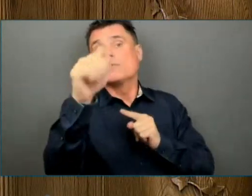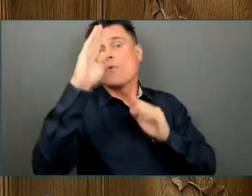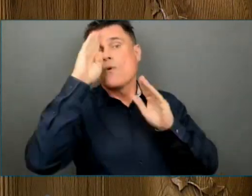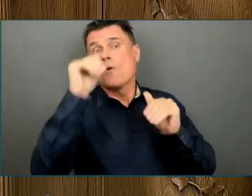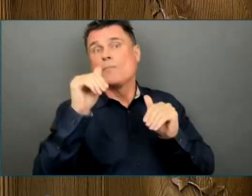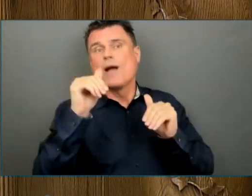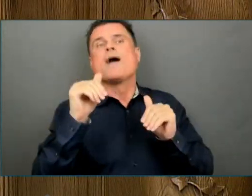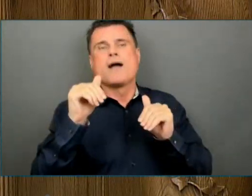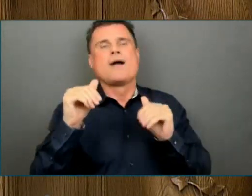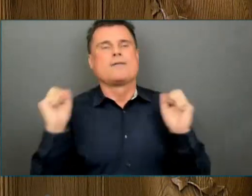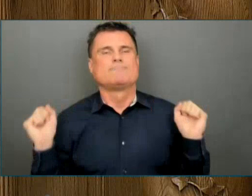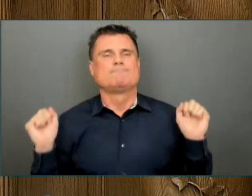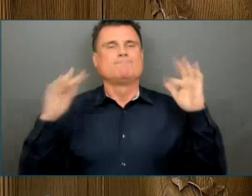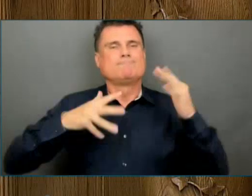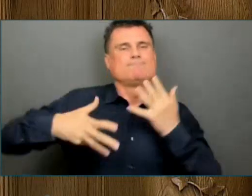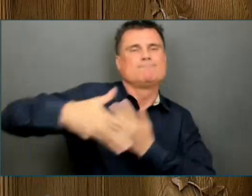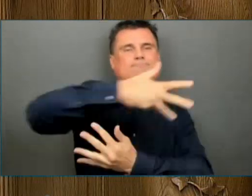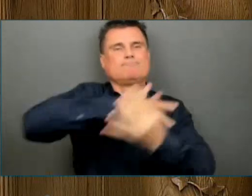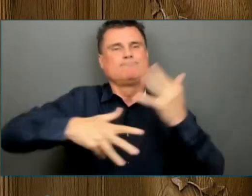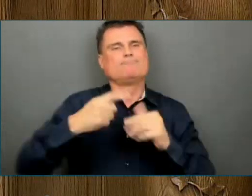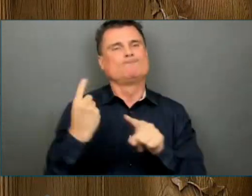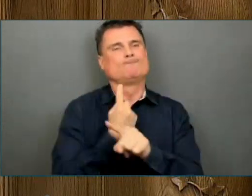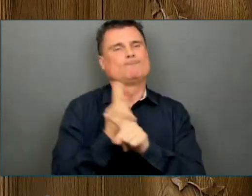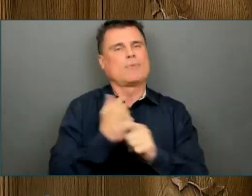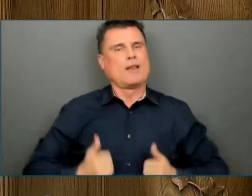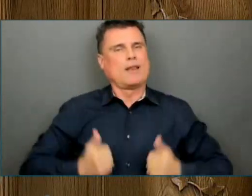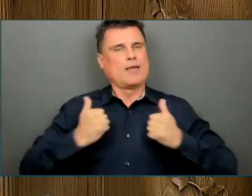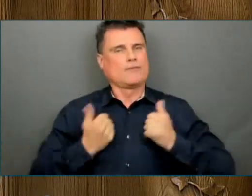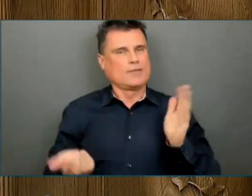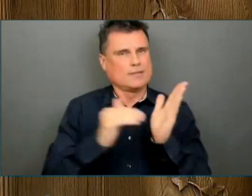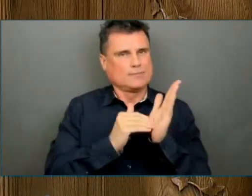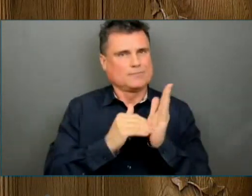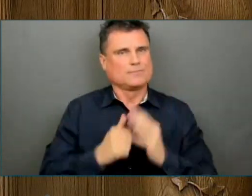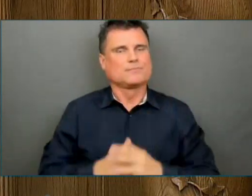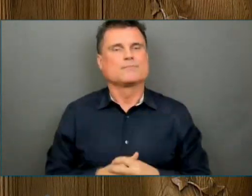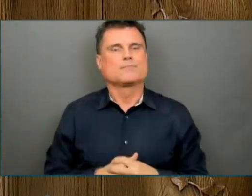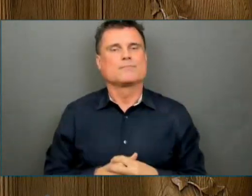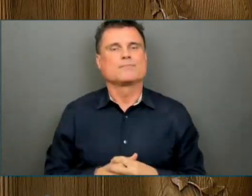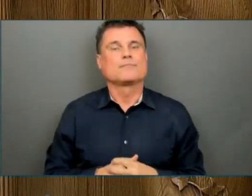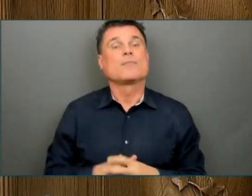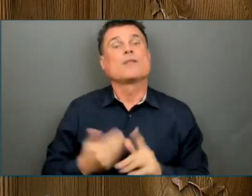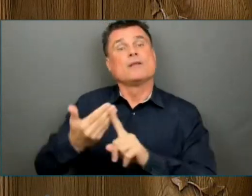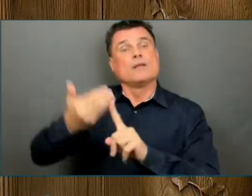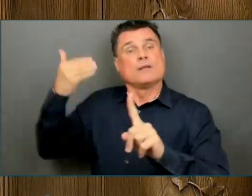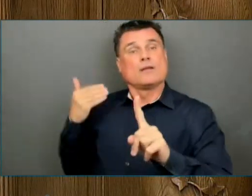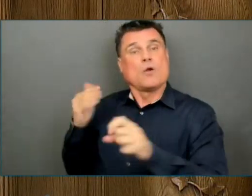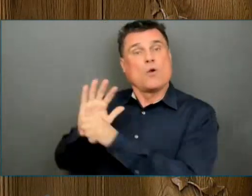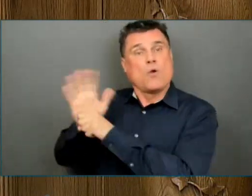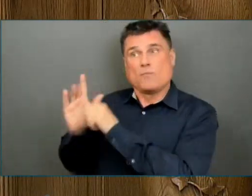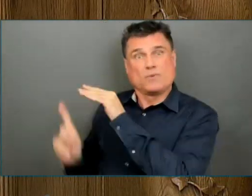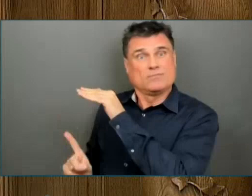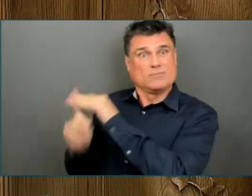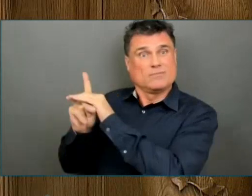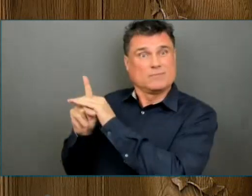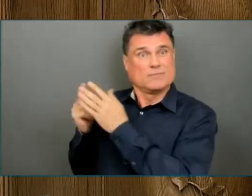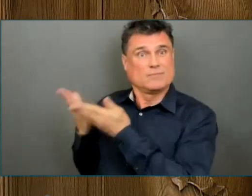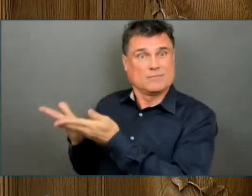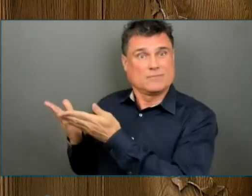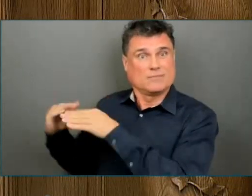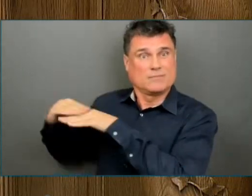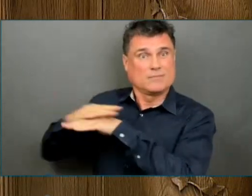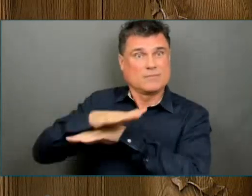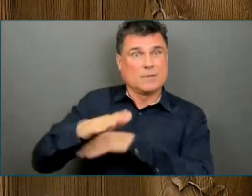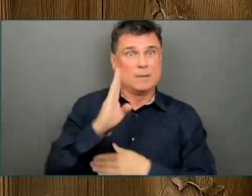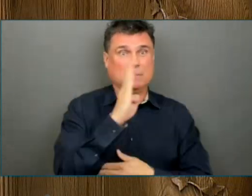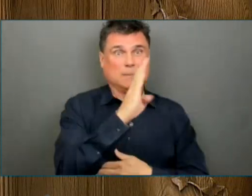priority. When the pandemic struck, BC was a fiscal and economic leader in Canada. We were one